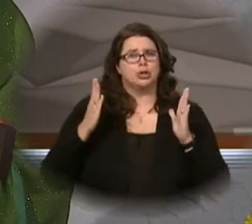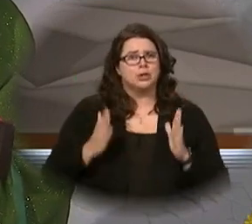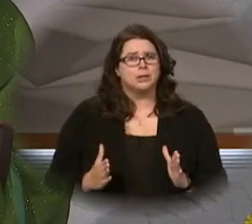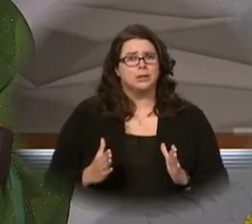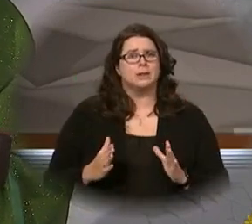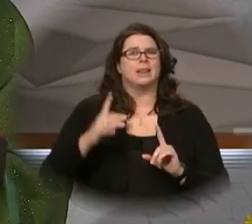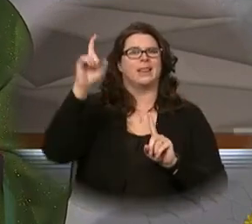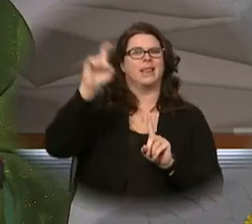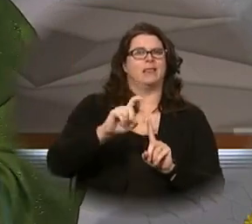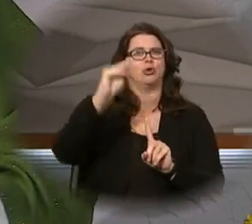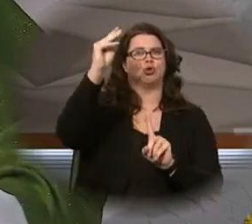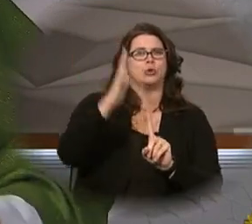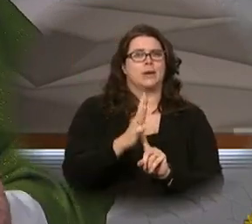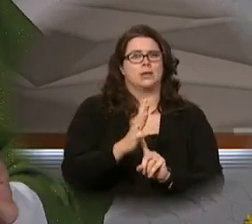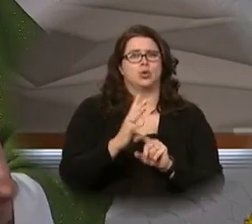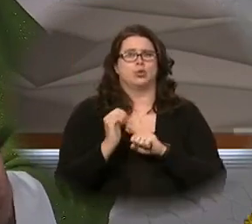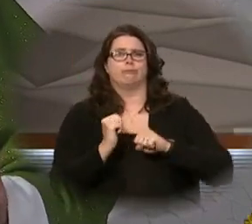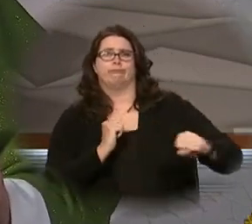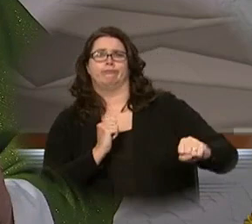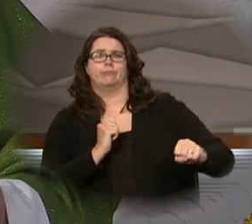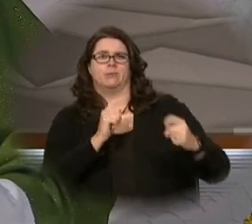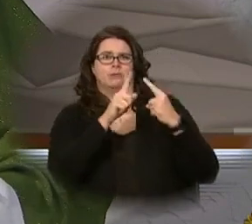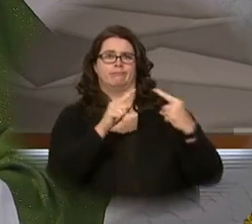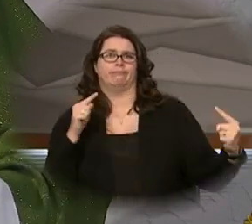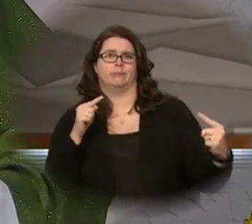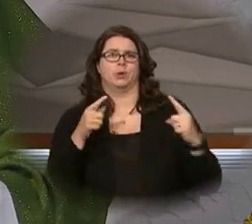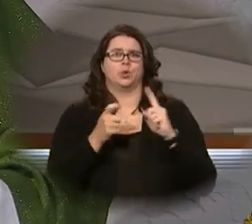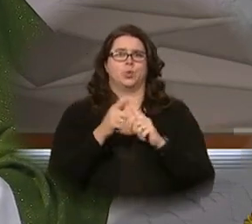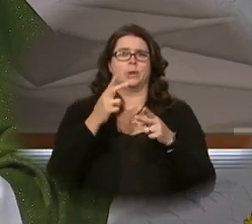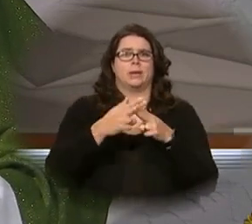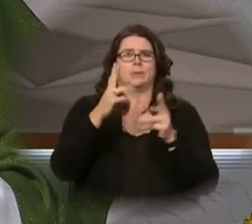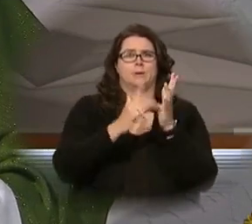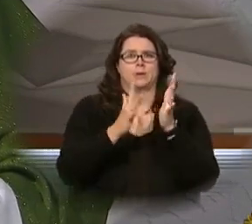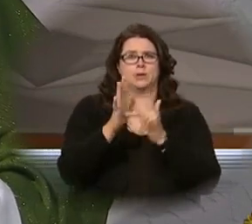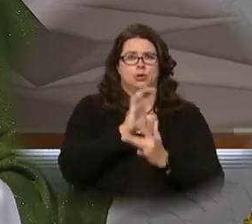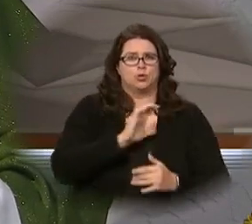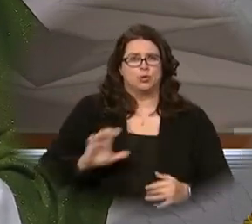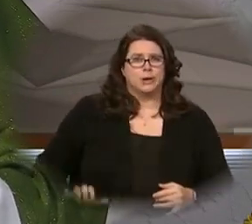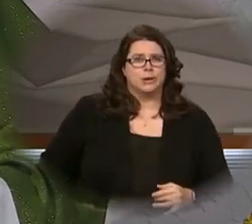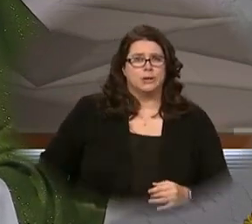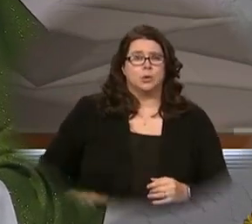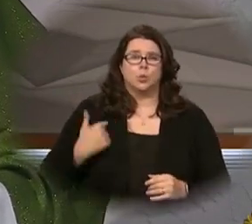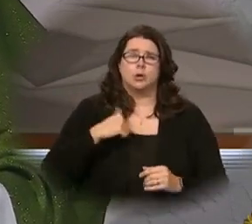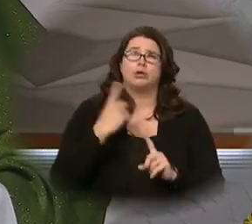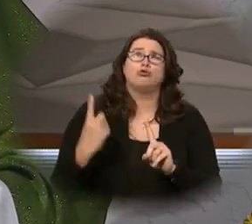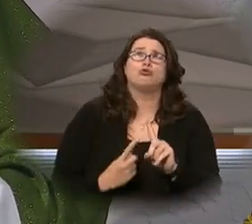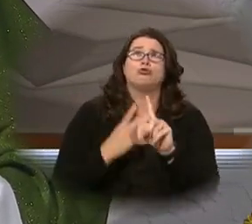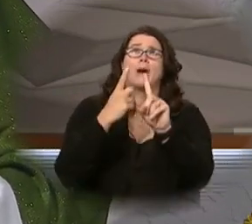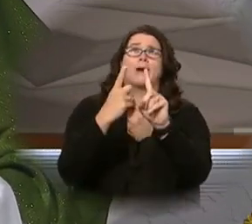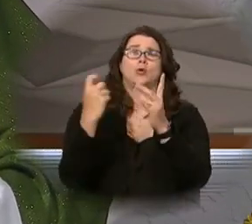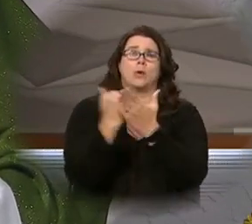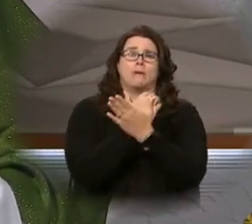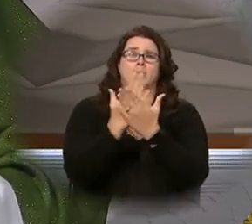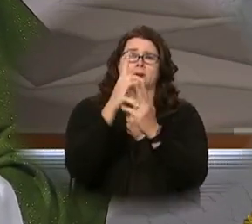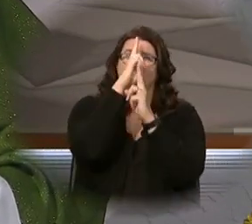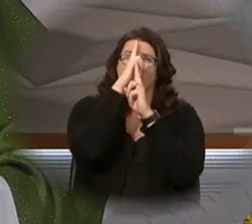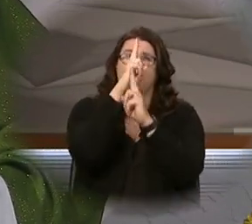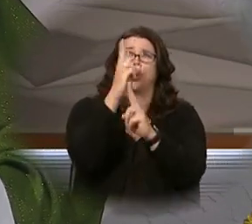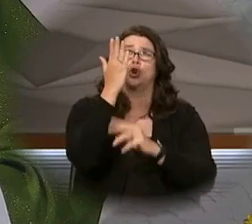grace to reject whatever is contrary to the name of Christ and to strive after all that does it honor